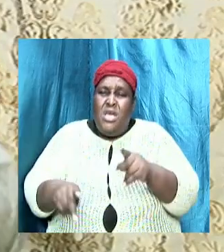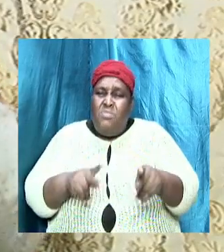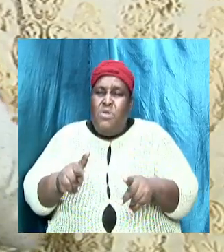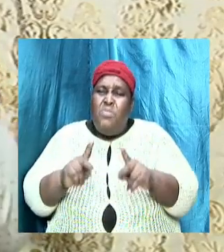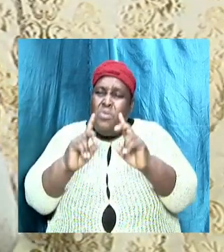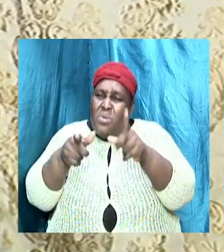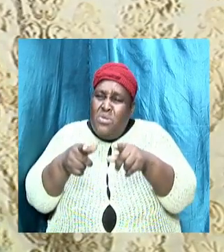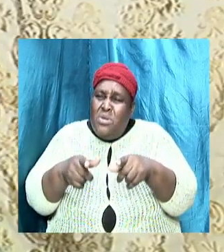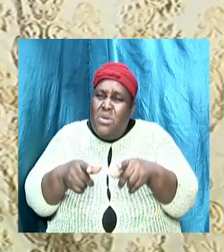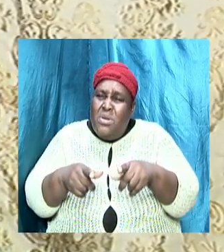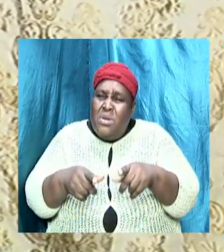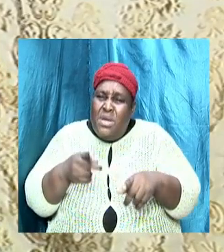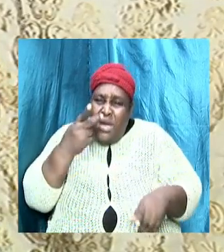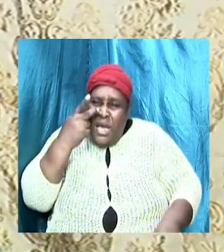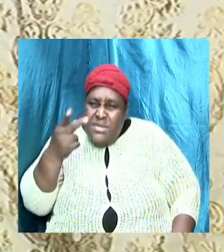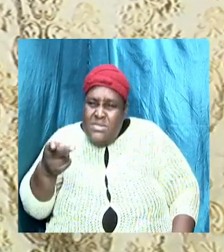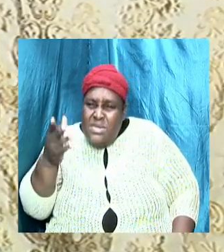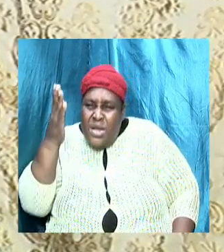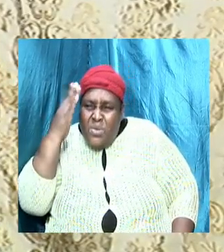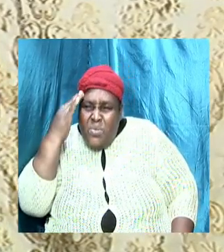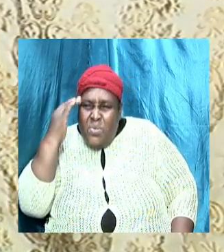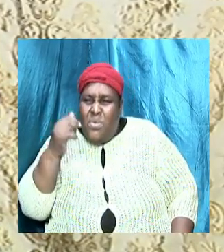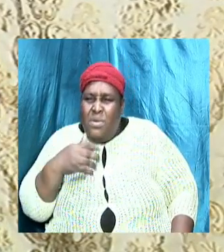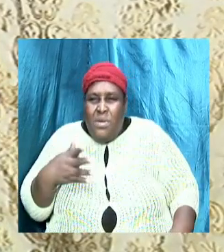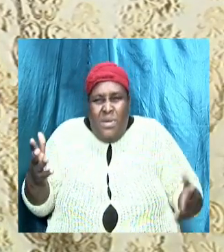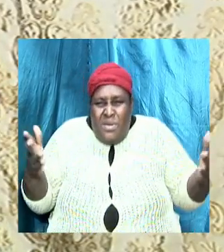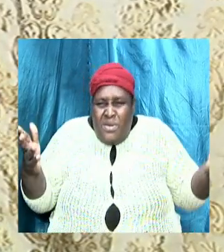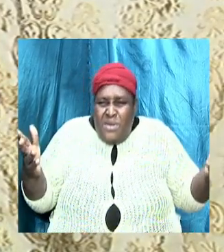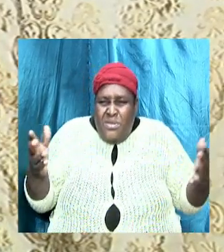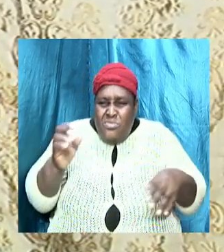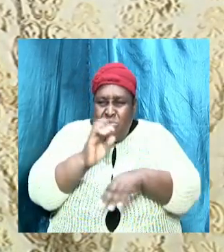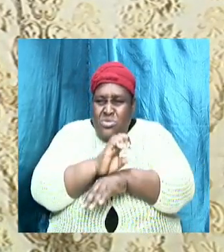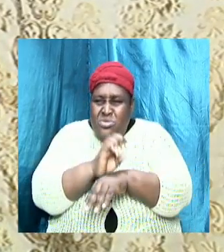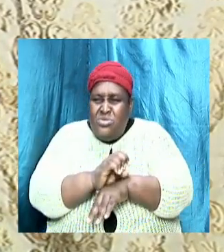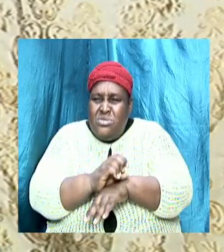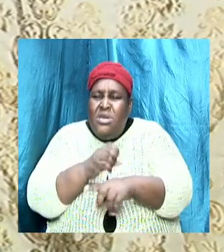what kind of church this it is an attack on the church